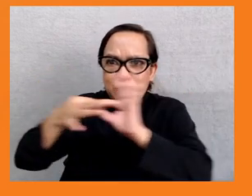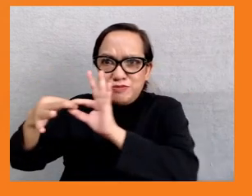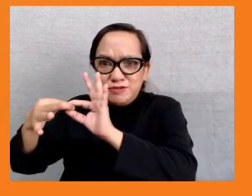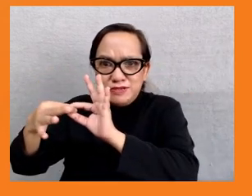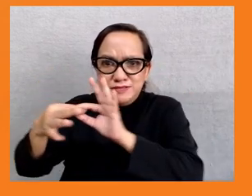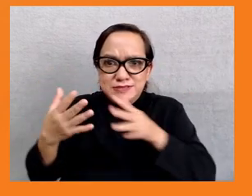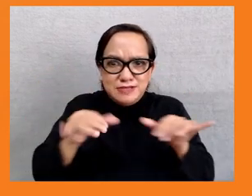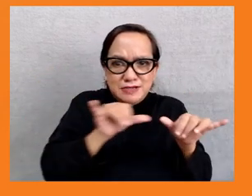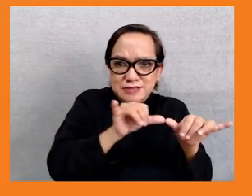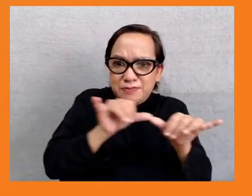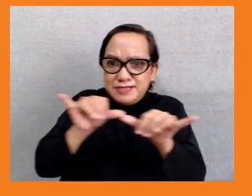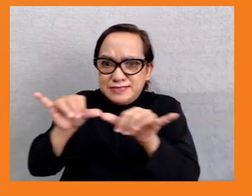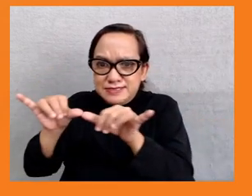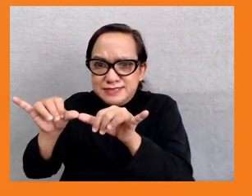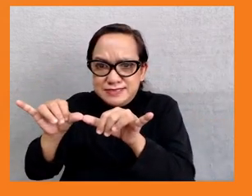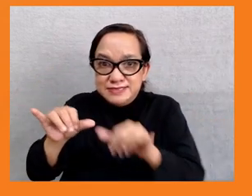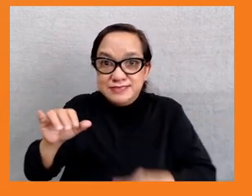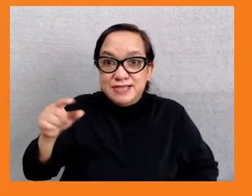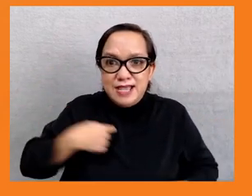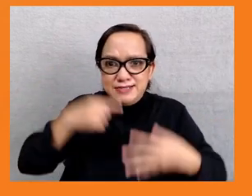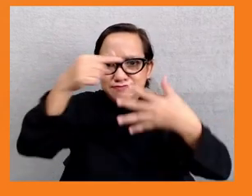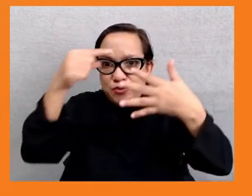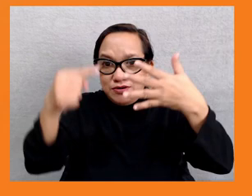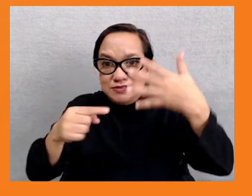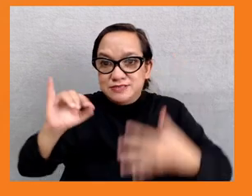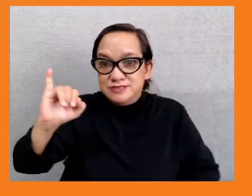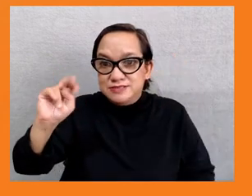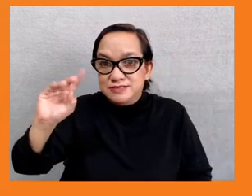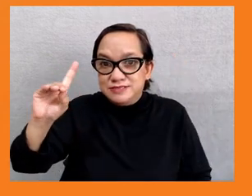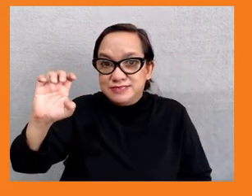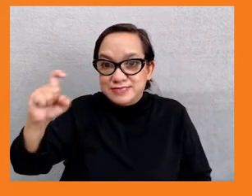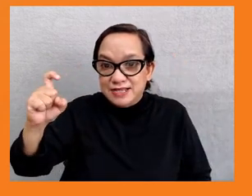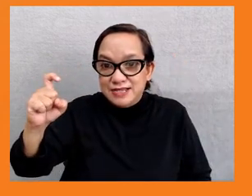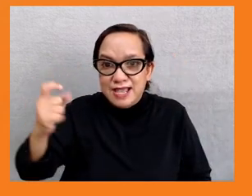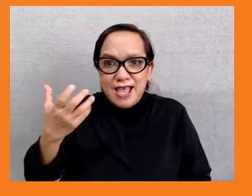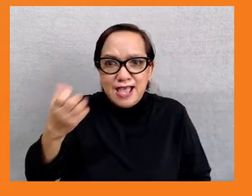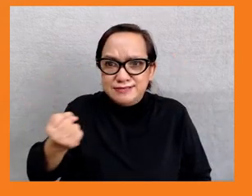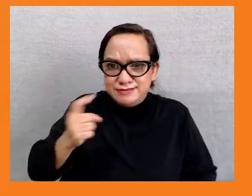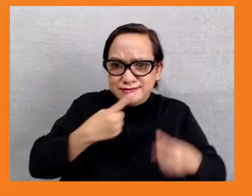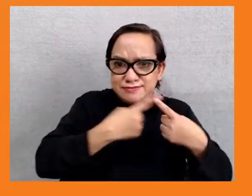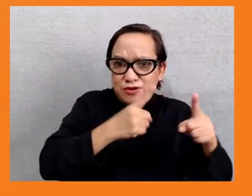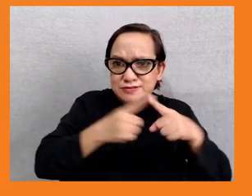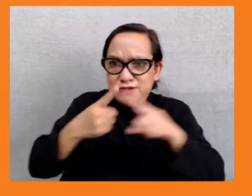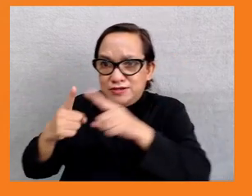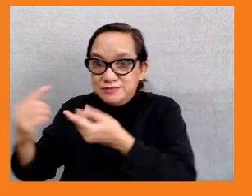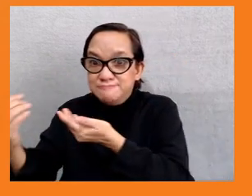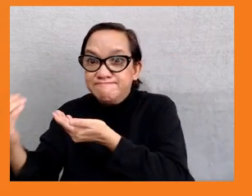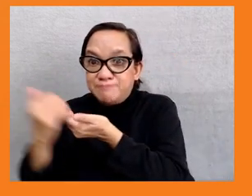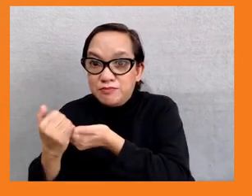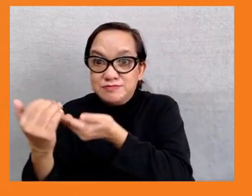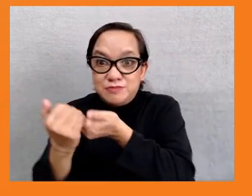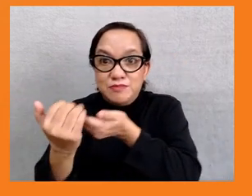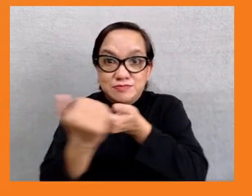And then there are ones that move beyond GDP, and some of them are moral concepts, such as buen vivir from